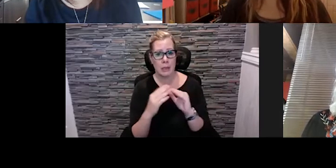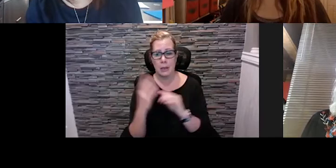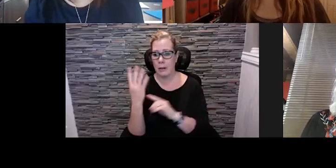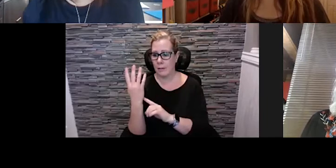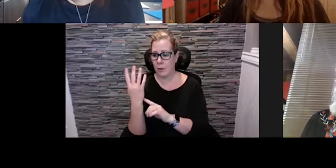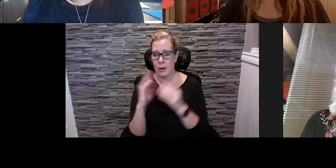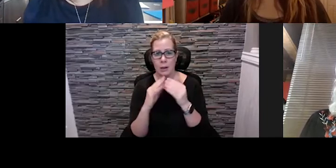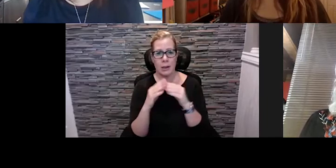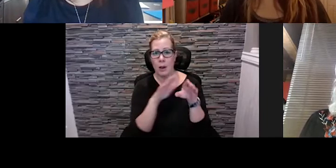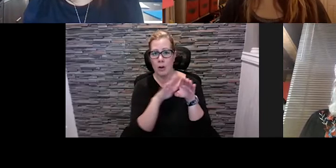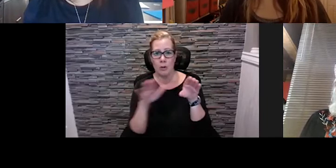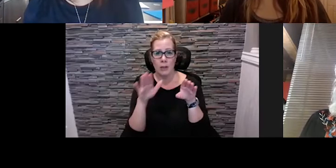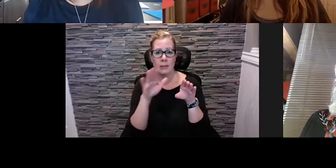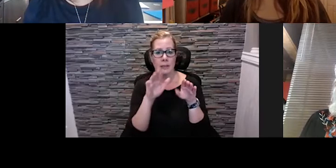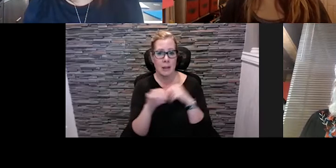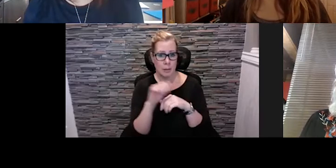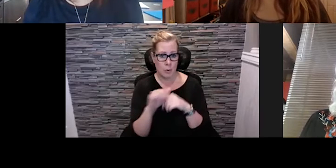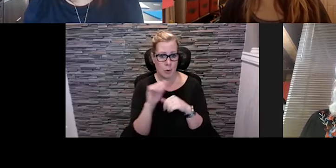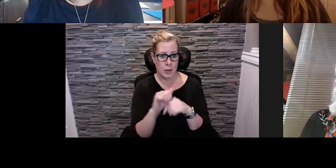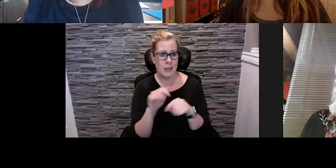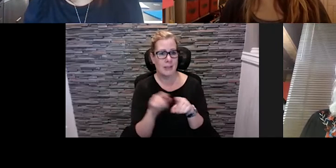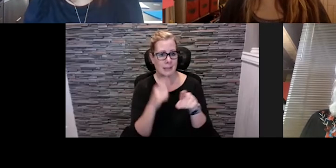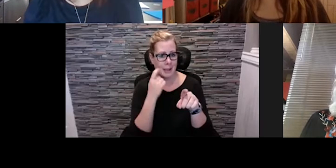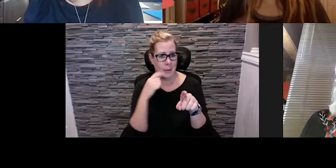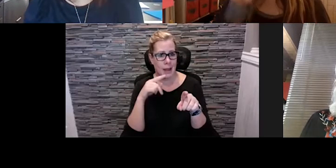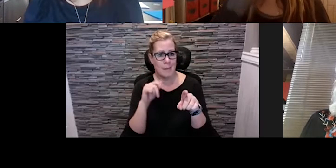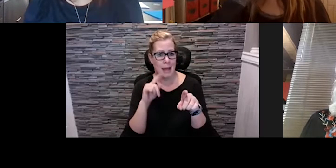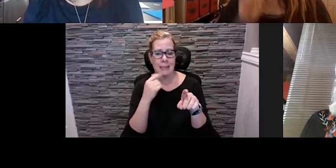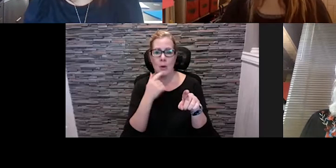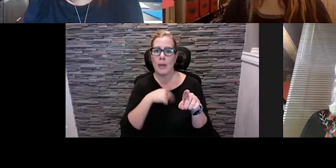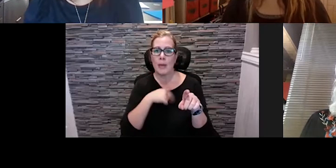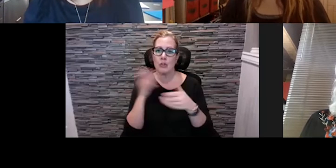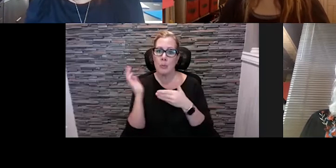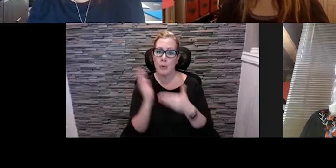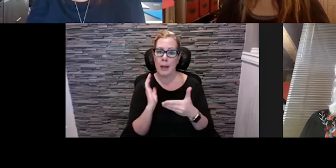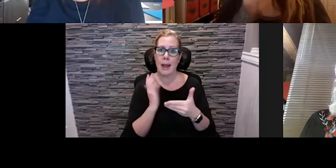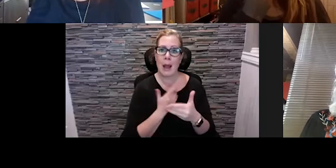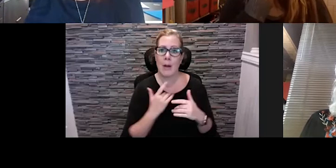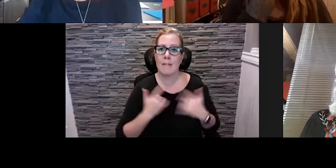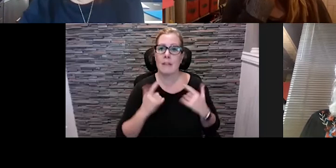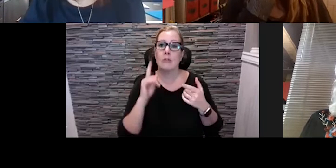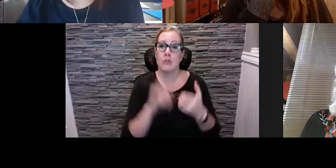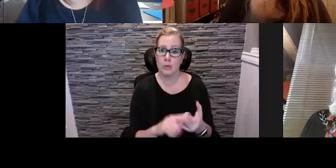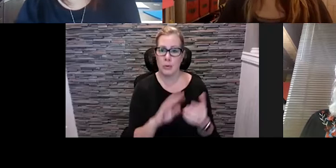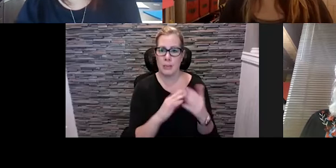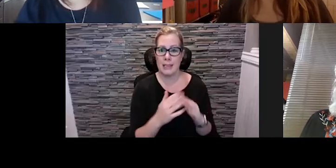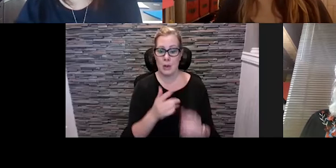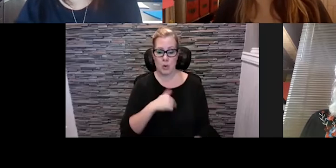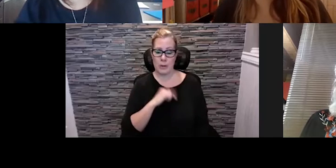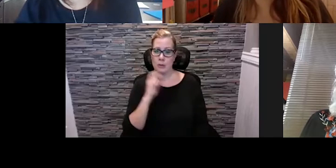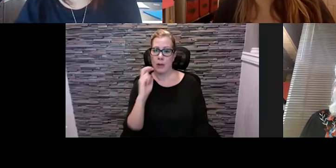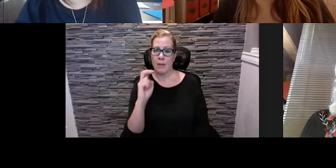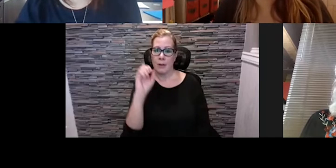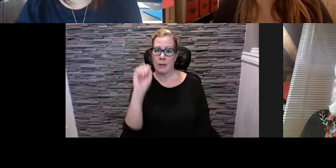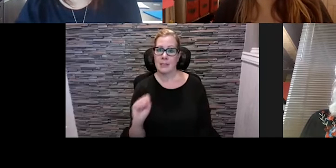across alberta as patty put it we have to take our events to the community last year our festival traveled to southeast calgary